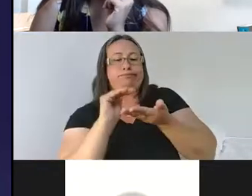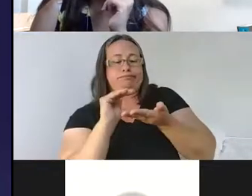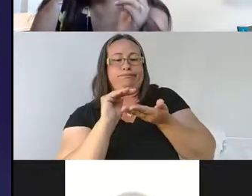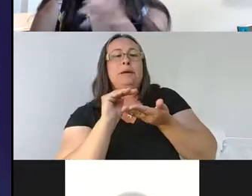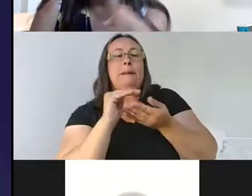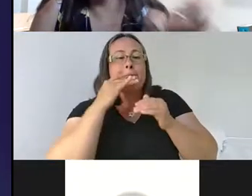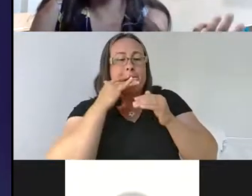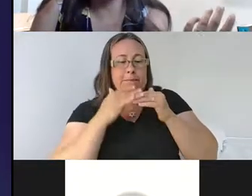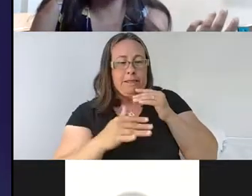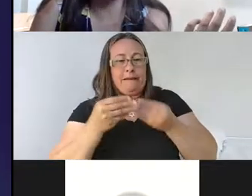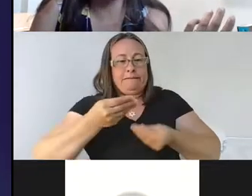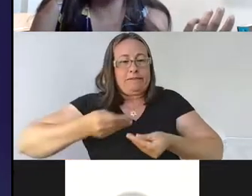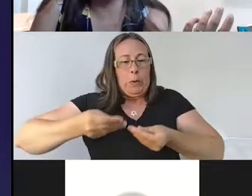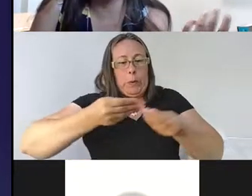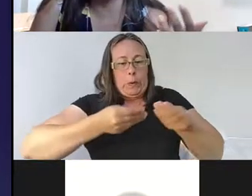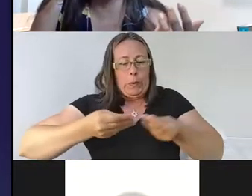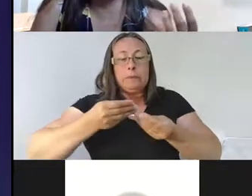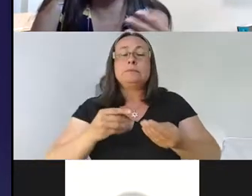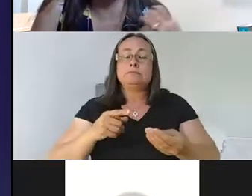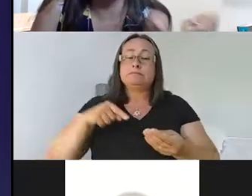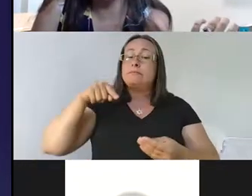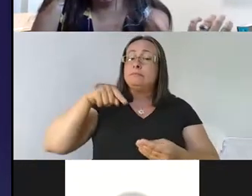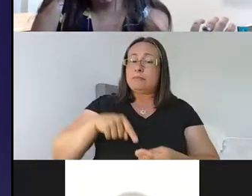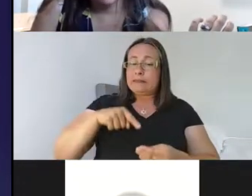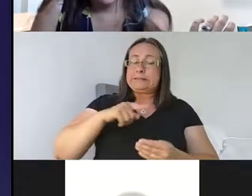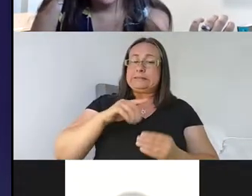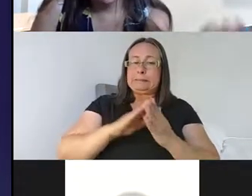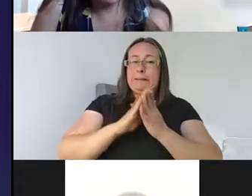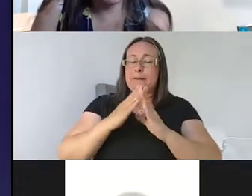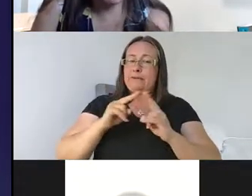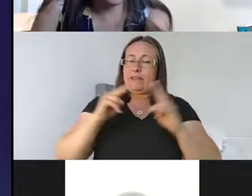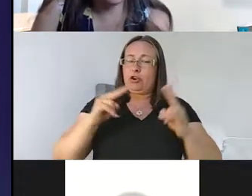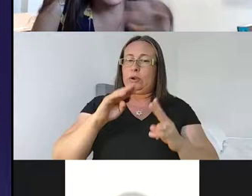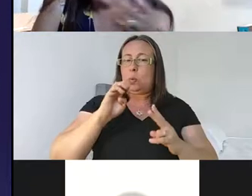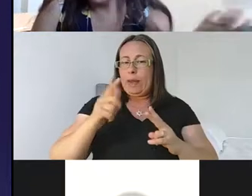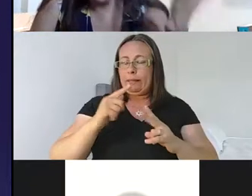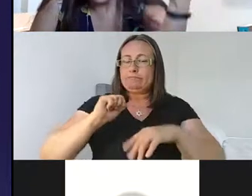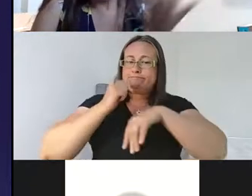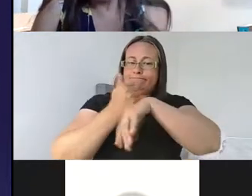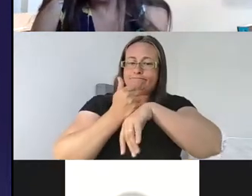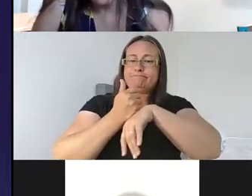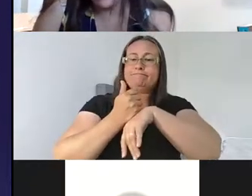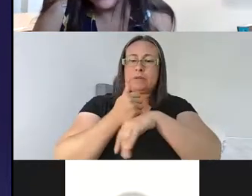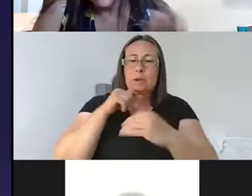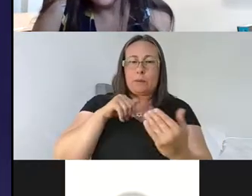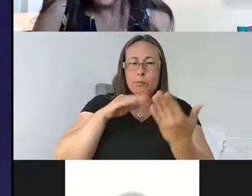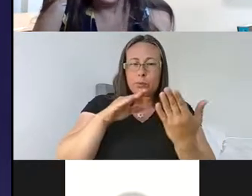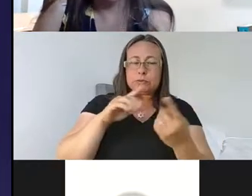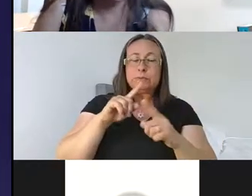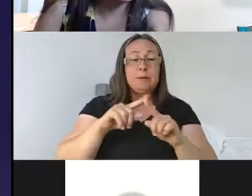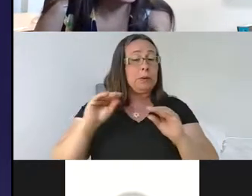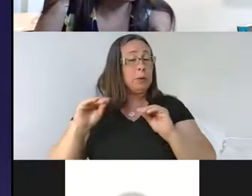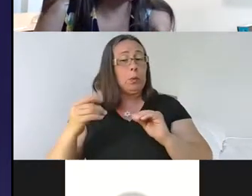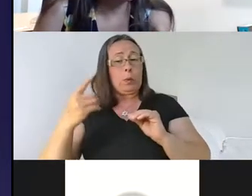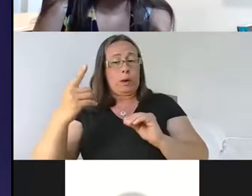now, and this has been really well established approach to create, um, strokes in the forebrain, but just no one's really applied it to this